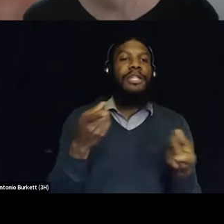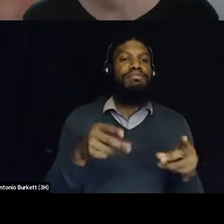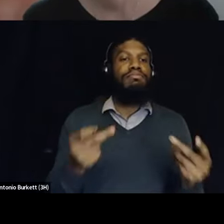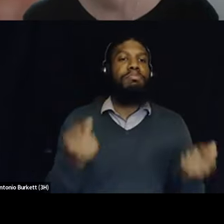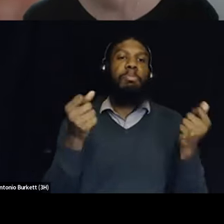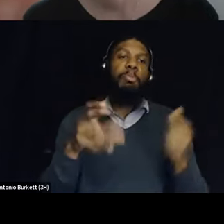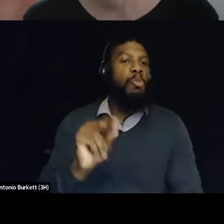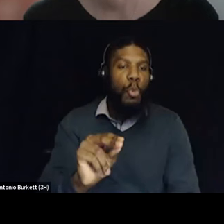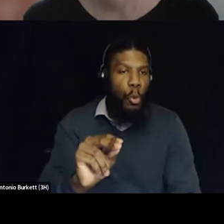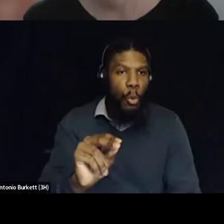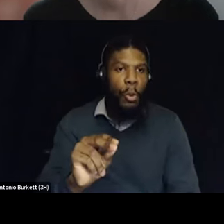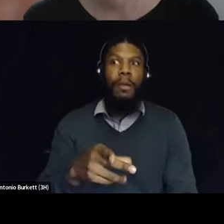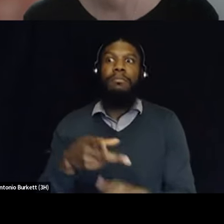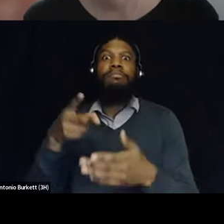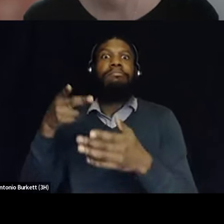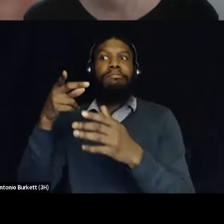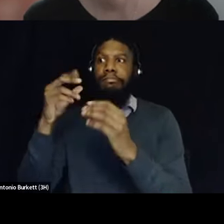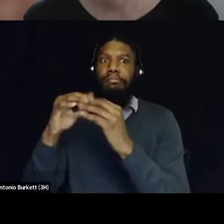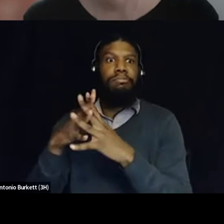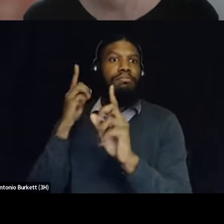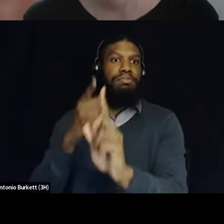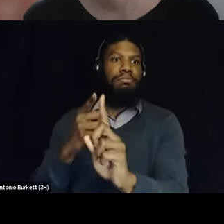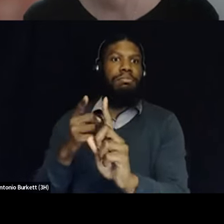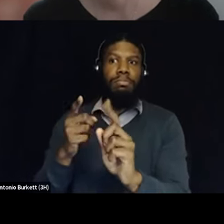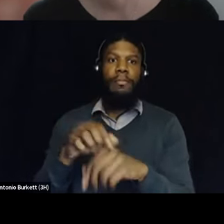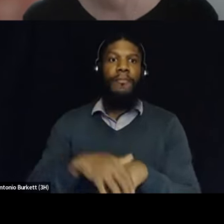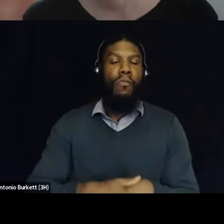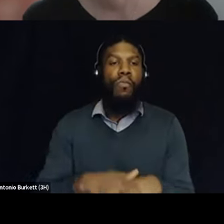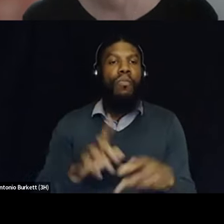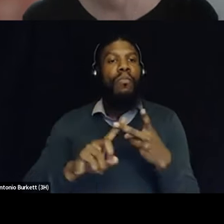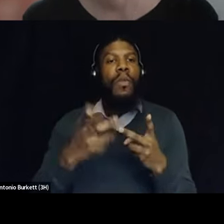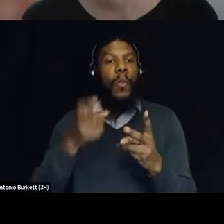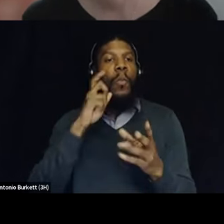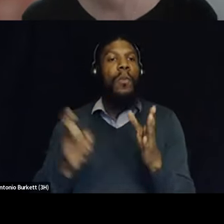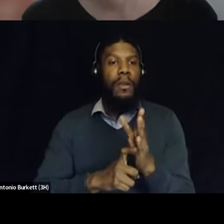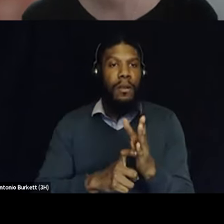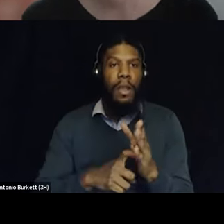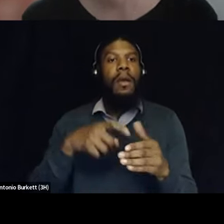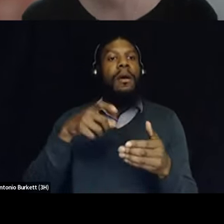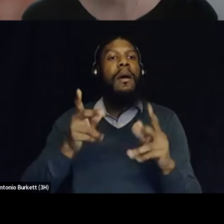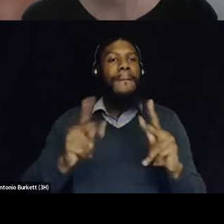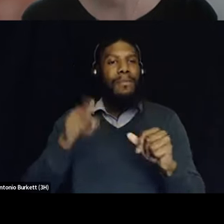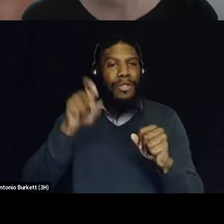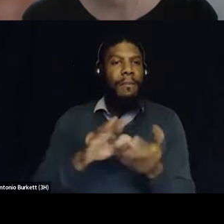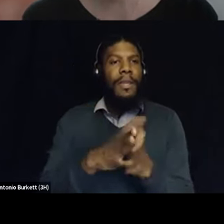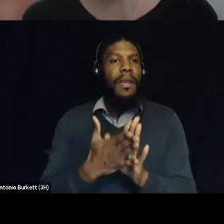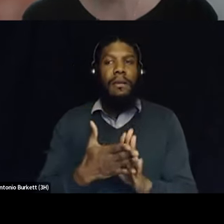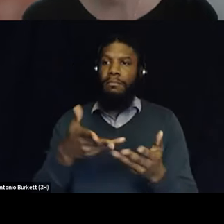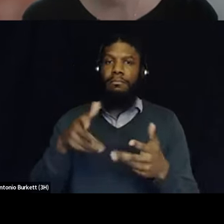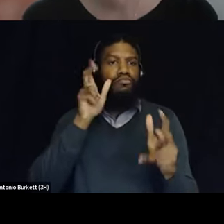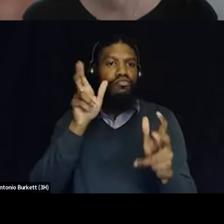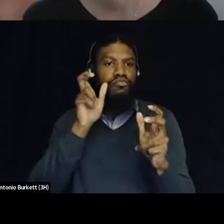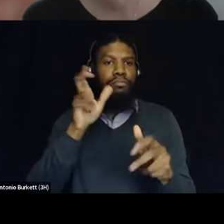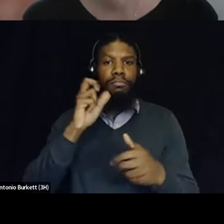people um recognize that they need to be a student of history and and understand the